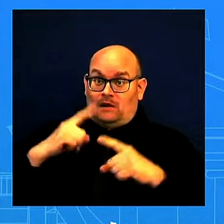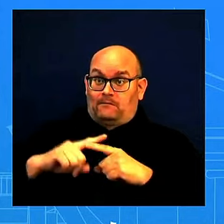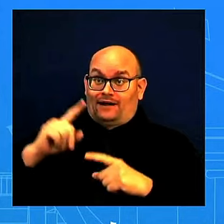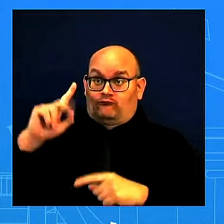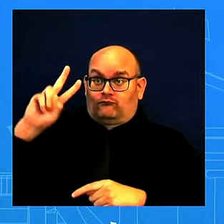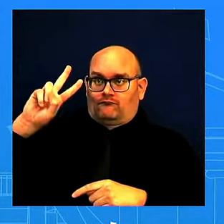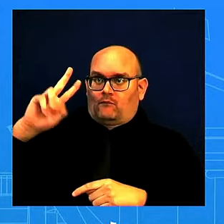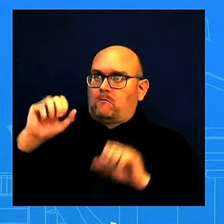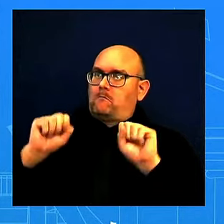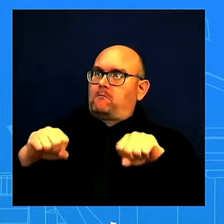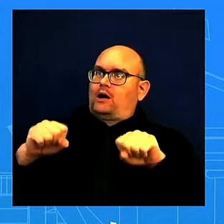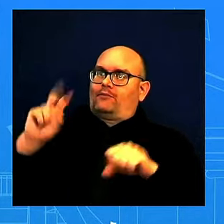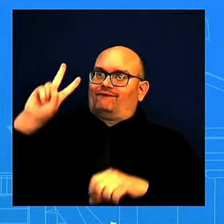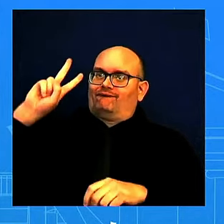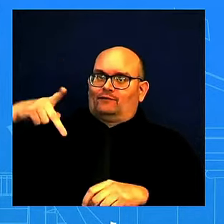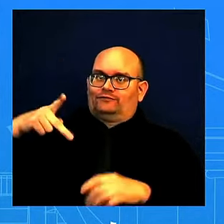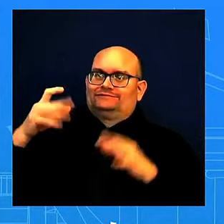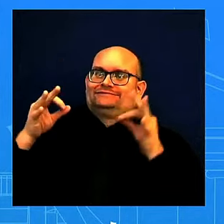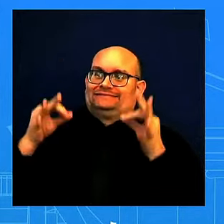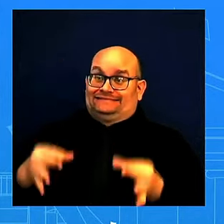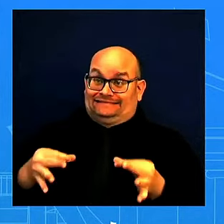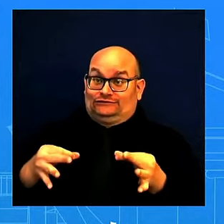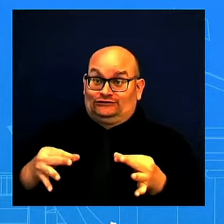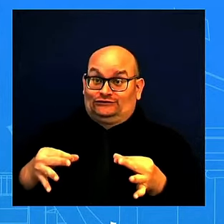The Vice President sought the President's advice.